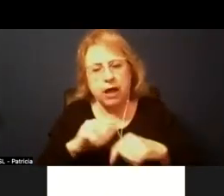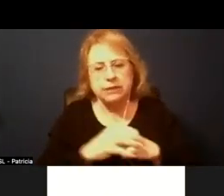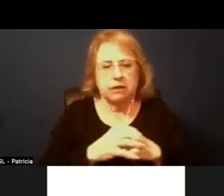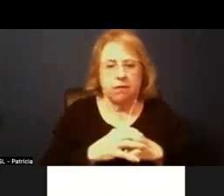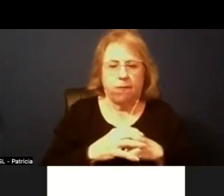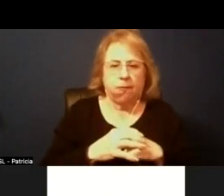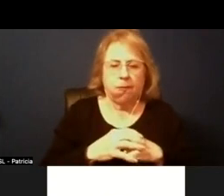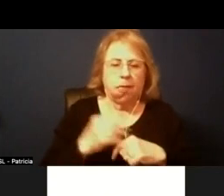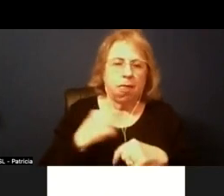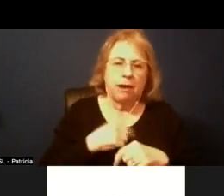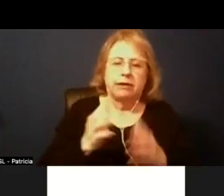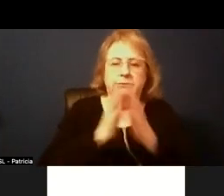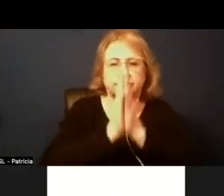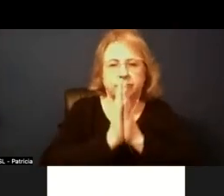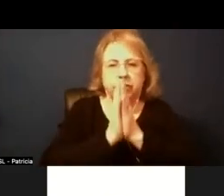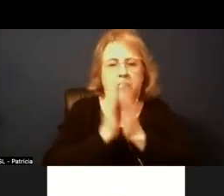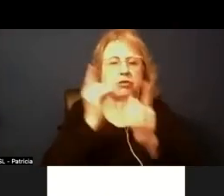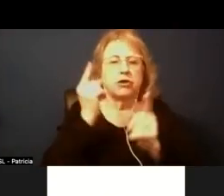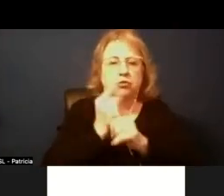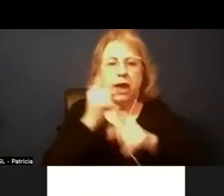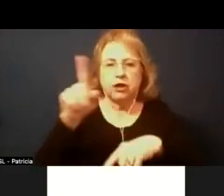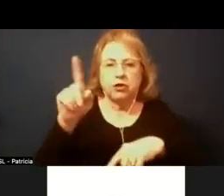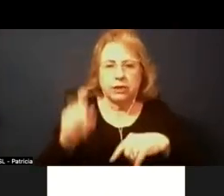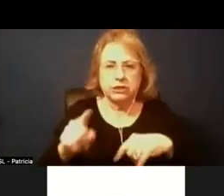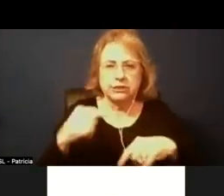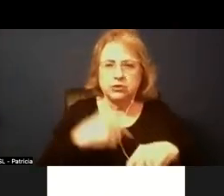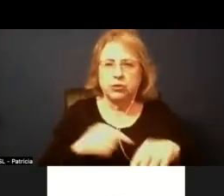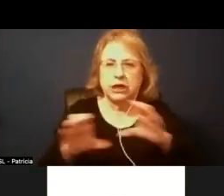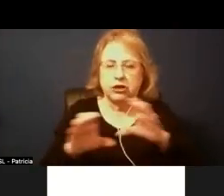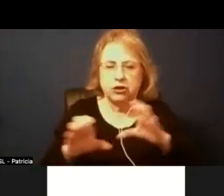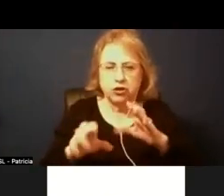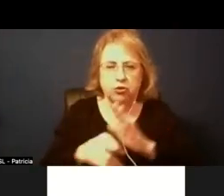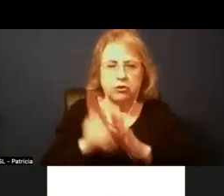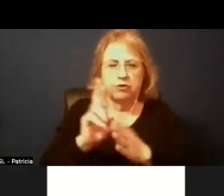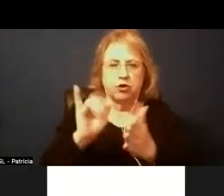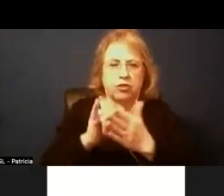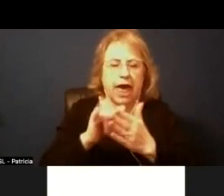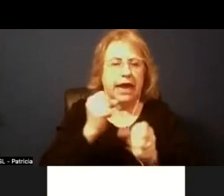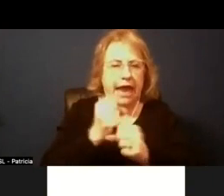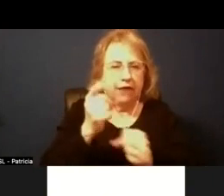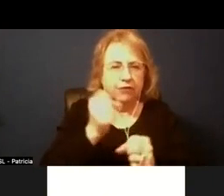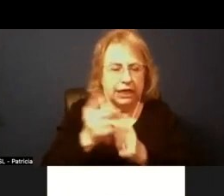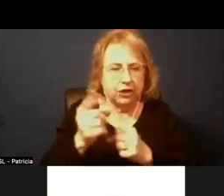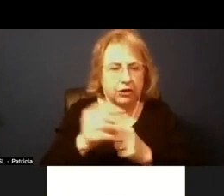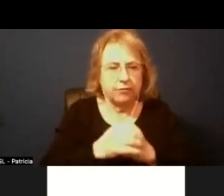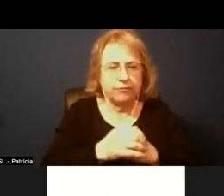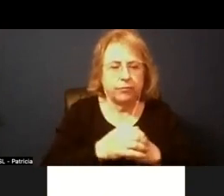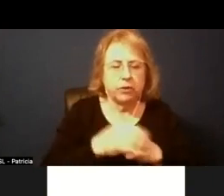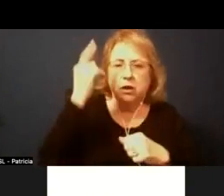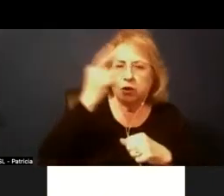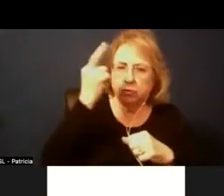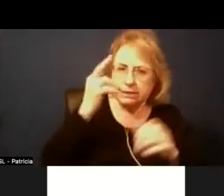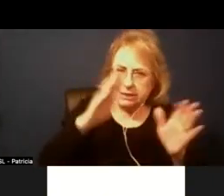are we asking the right questions but we do um review that every year um and some of the questions include you know the reasons they're